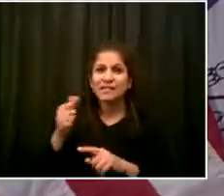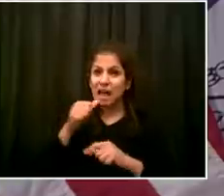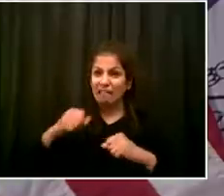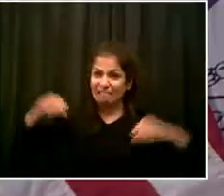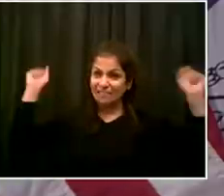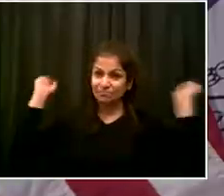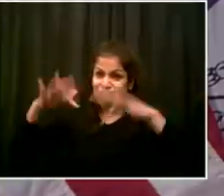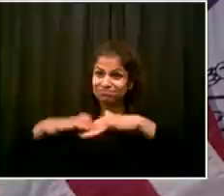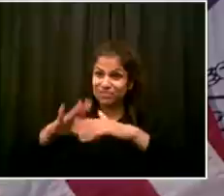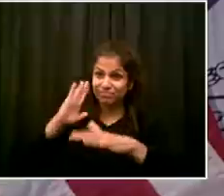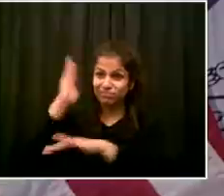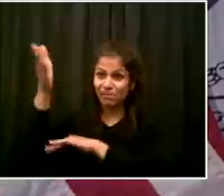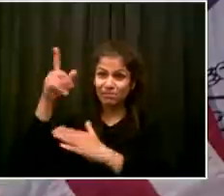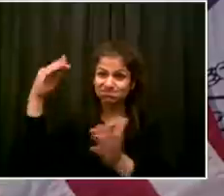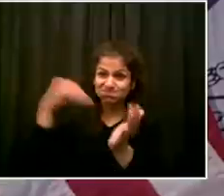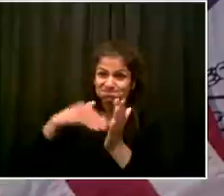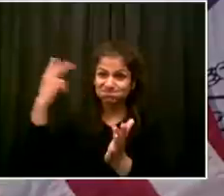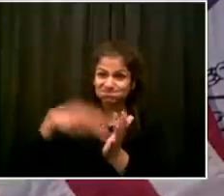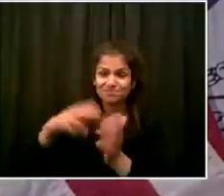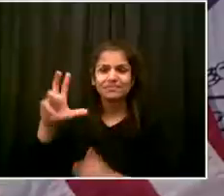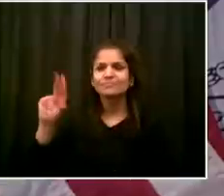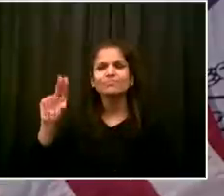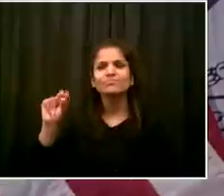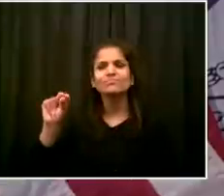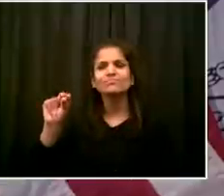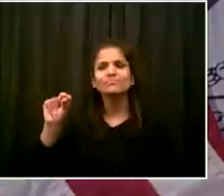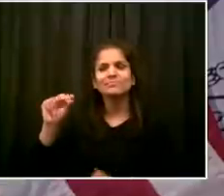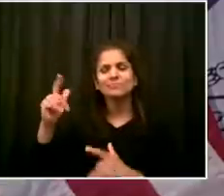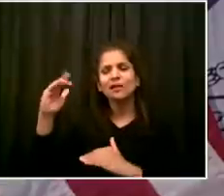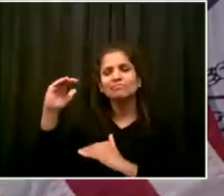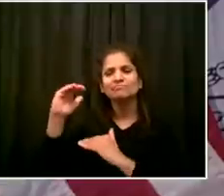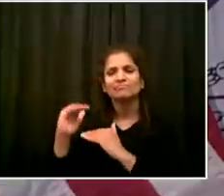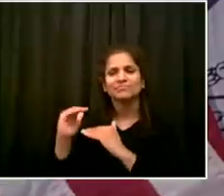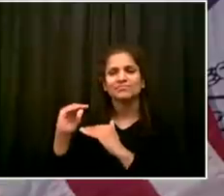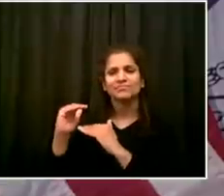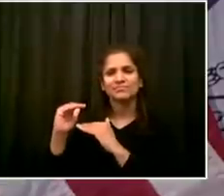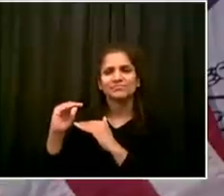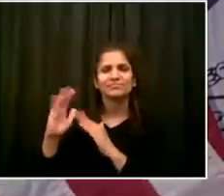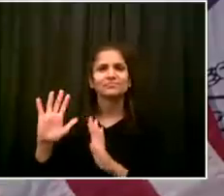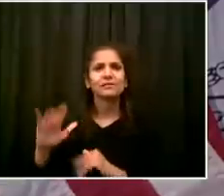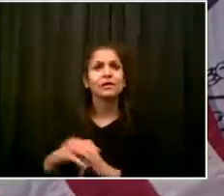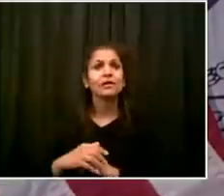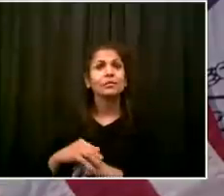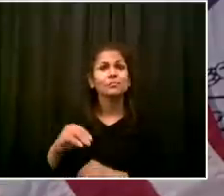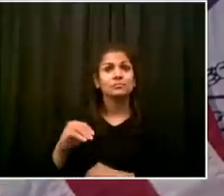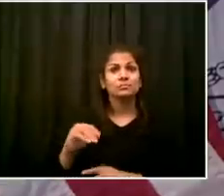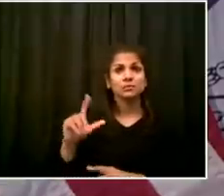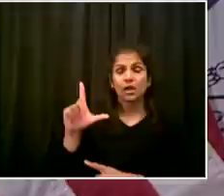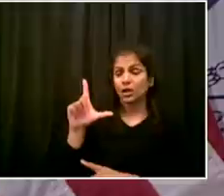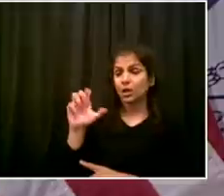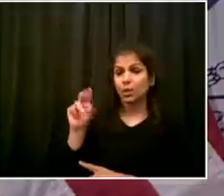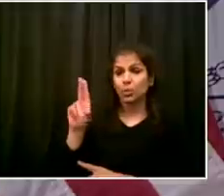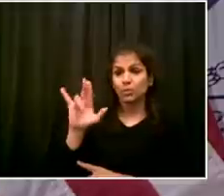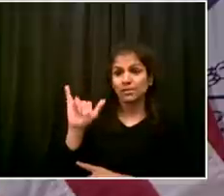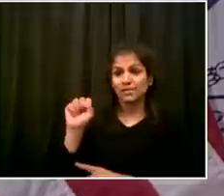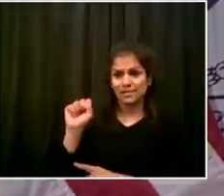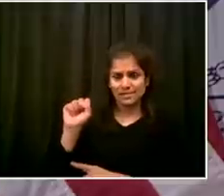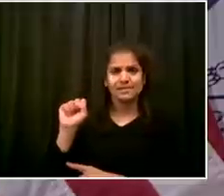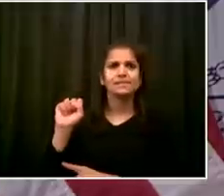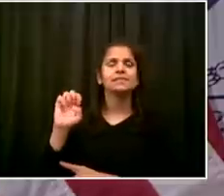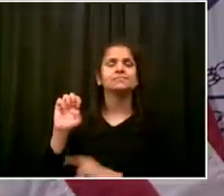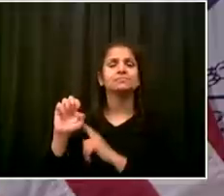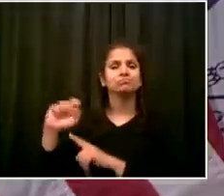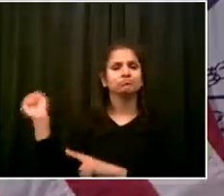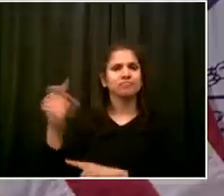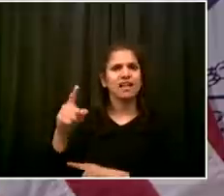Hello. Can you hear me? Yes. How you doing? All right. Good morning, Mr. Mayor. I hope you're doing well today. Yes, thanks, got in our antibody